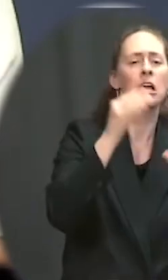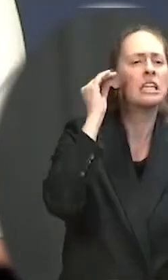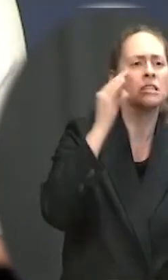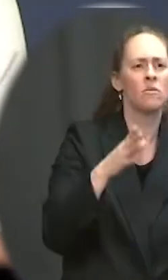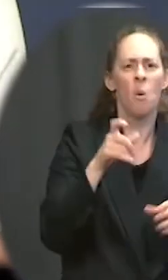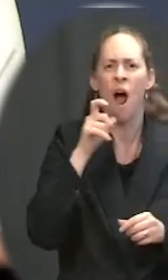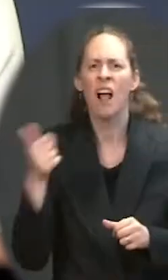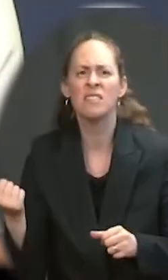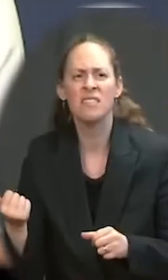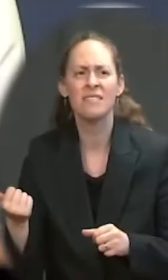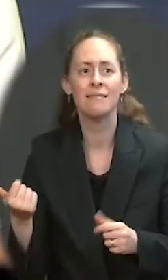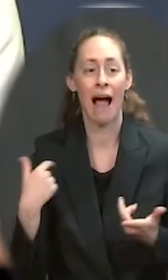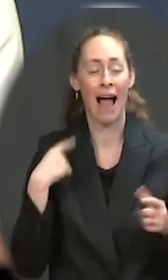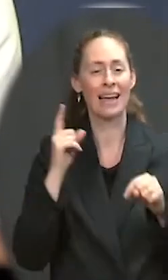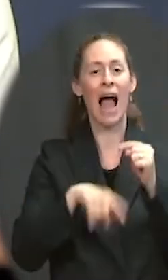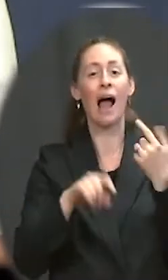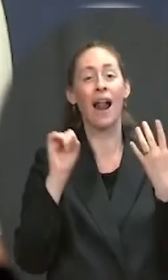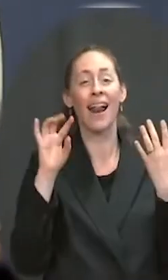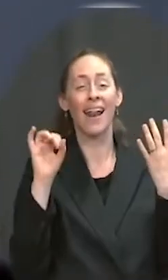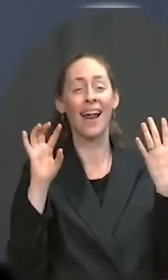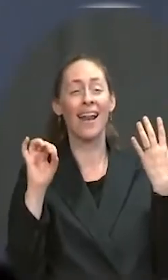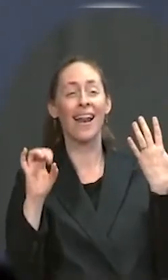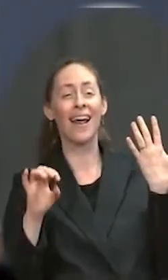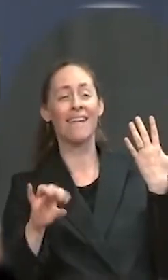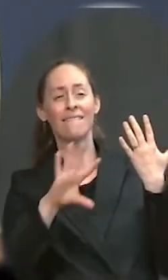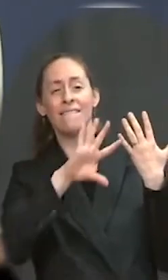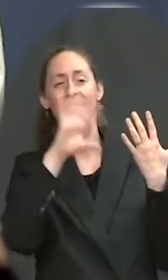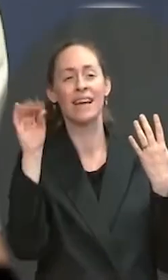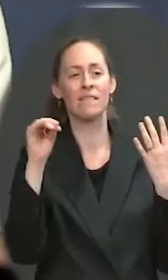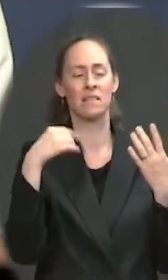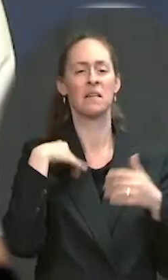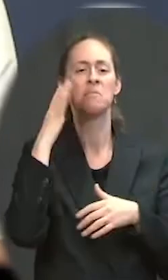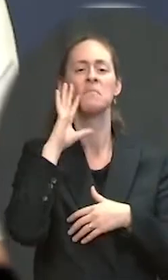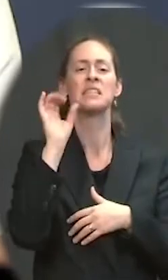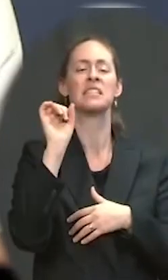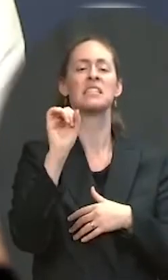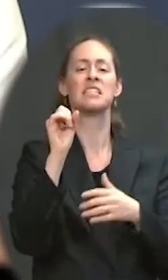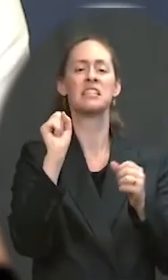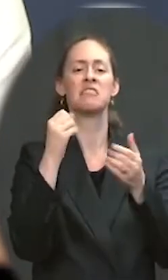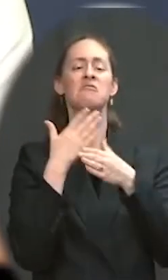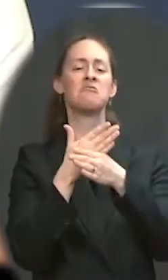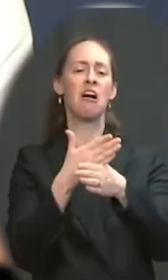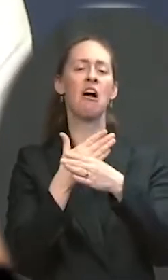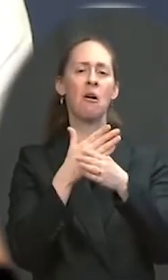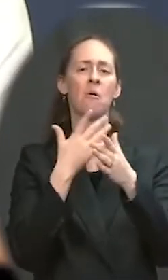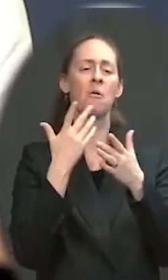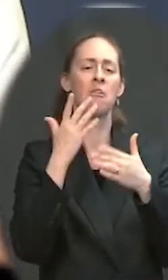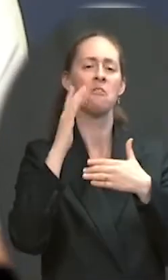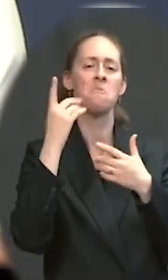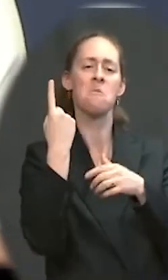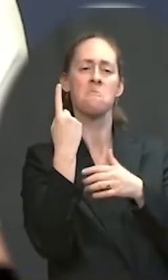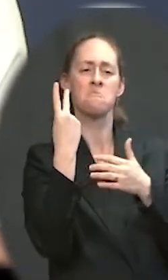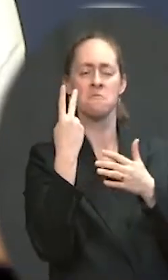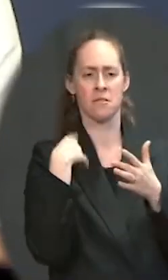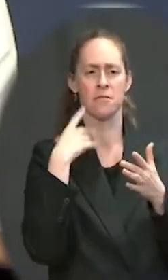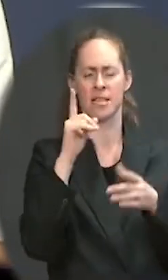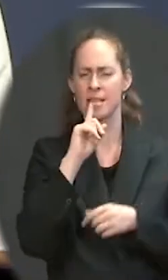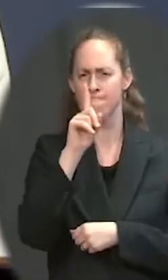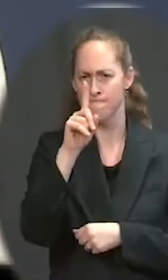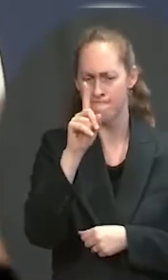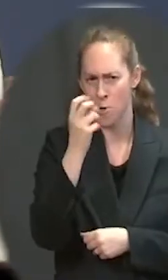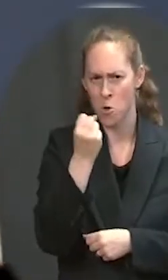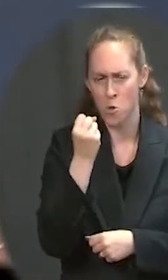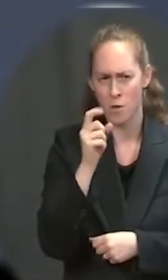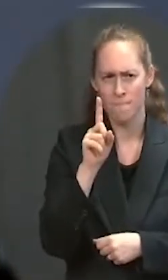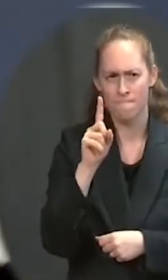and I'm happy to send them to you after. But just as an example while I find this lengthy list, they